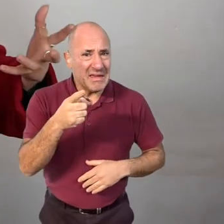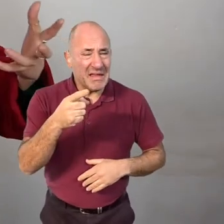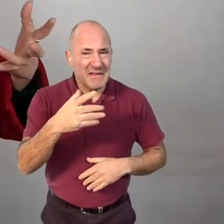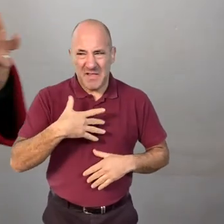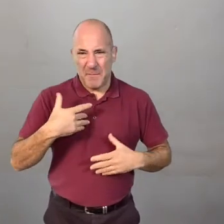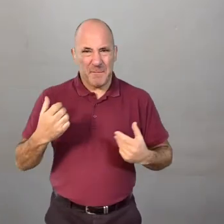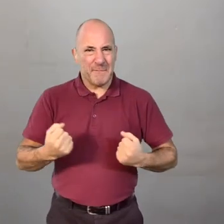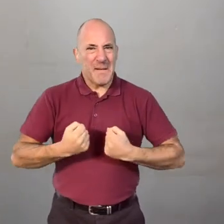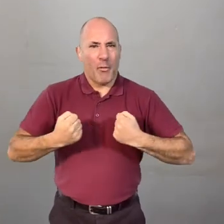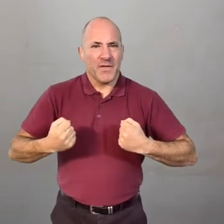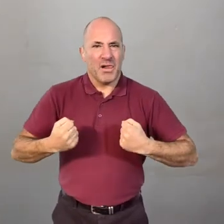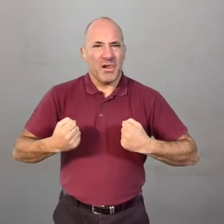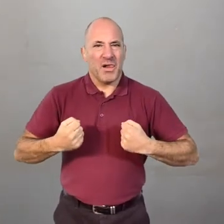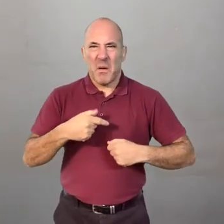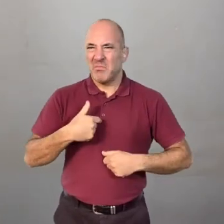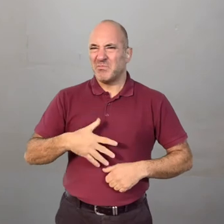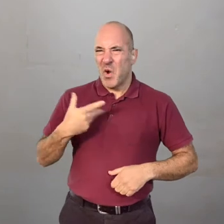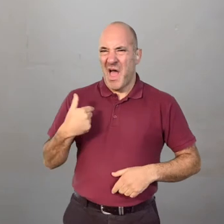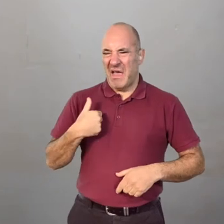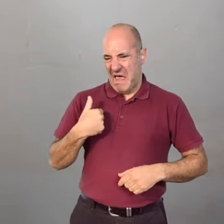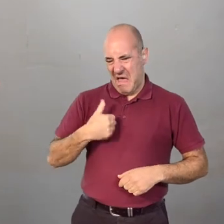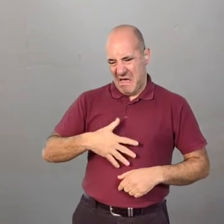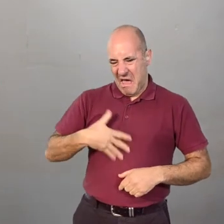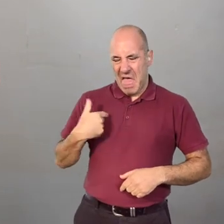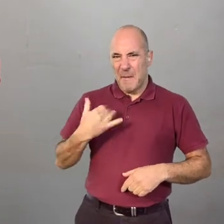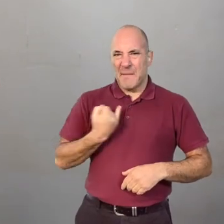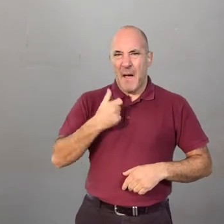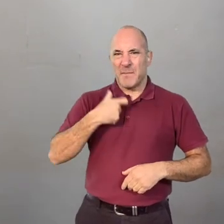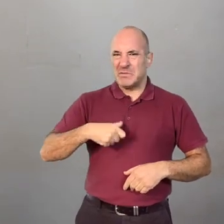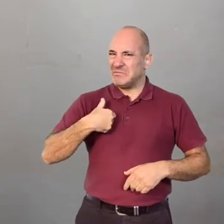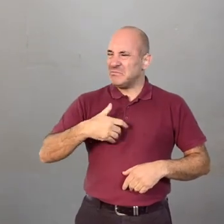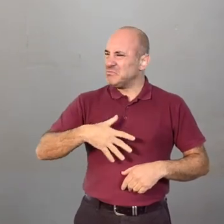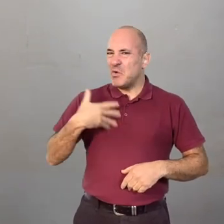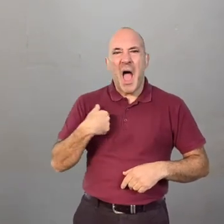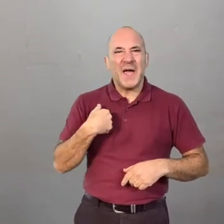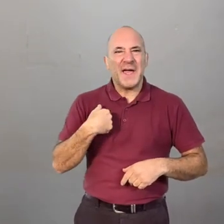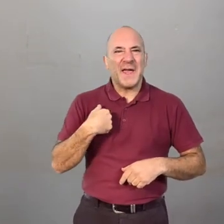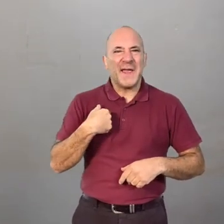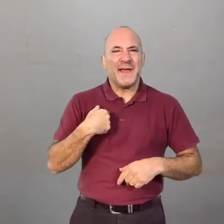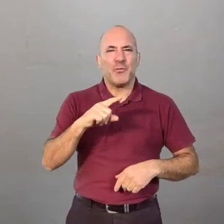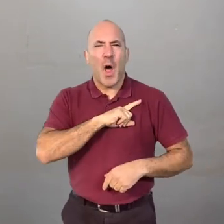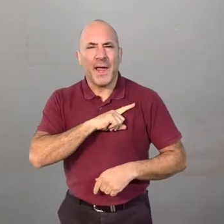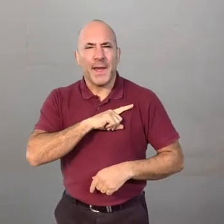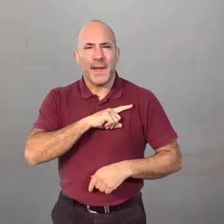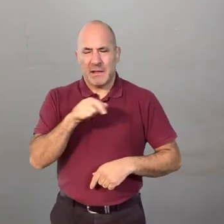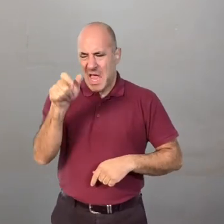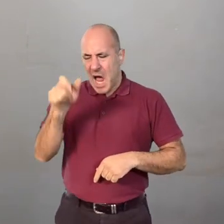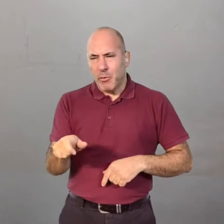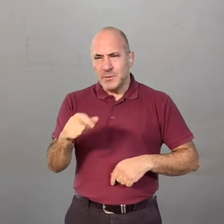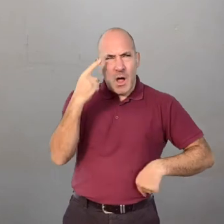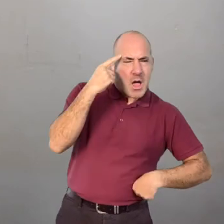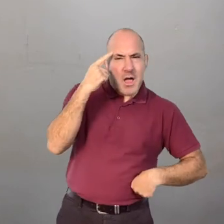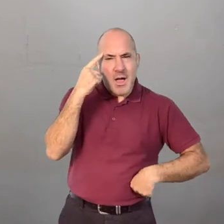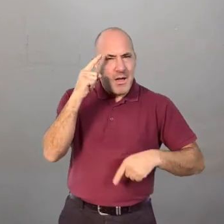powerful or do you not like it and feel like you wish you weren't a villain what's motivating you